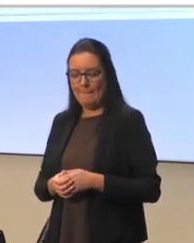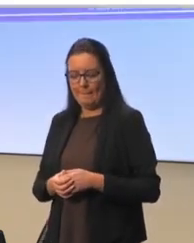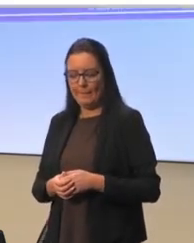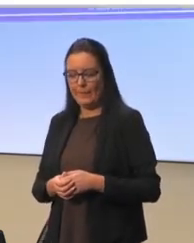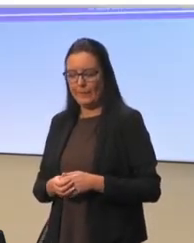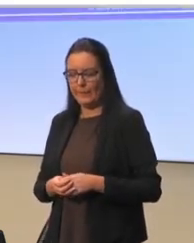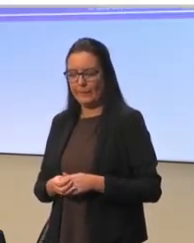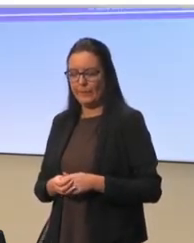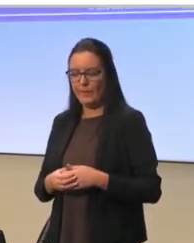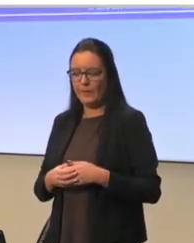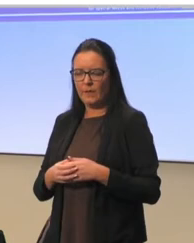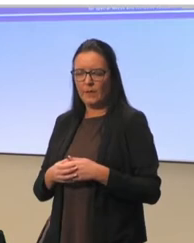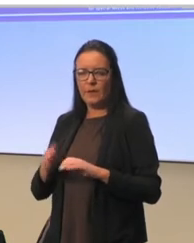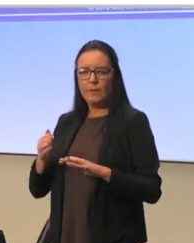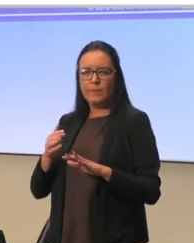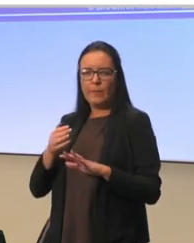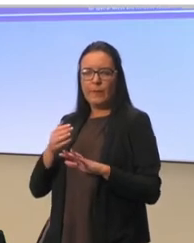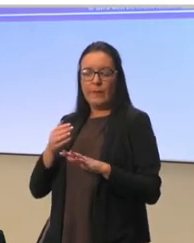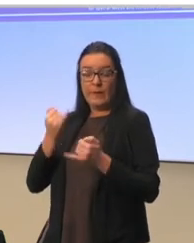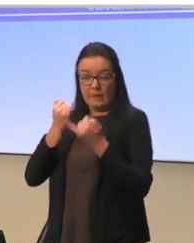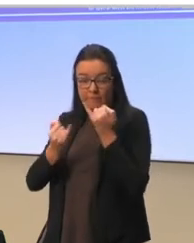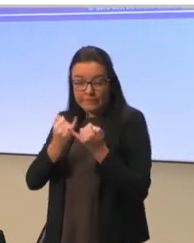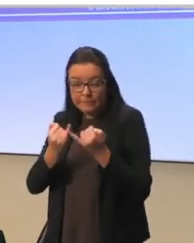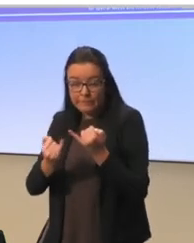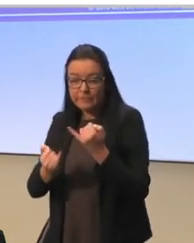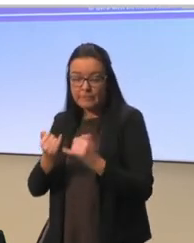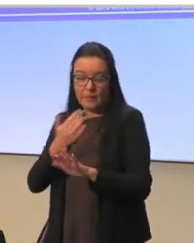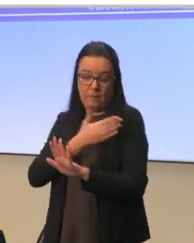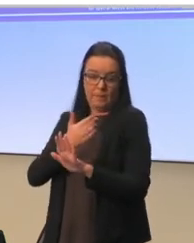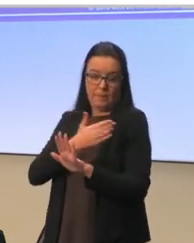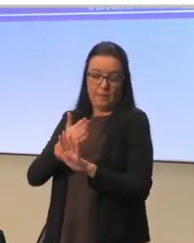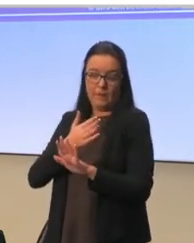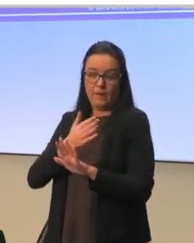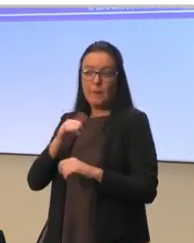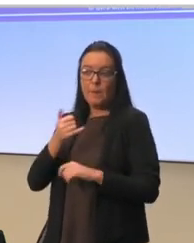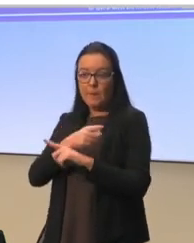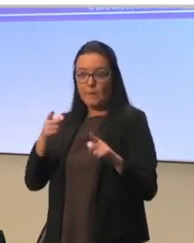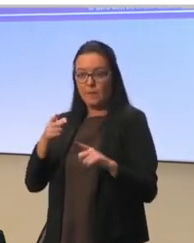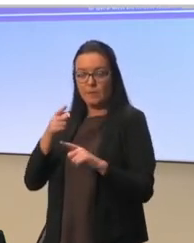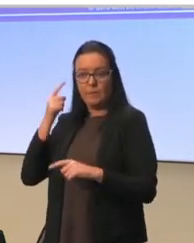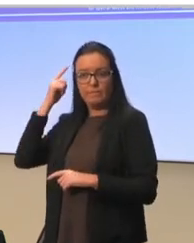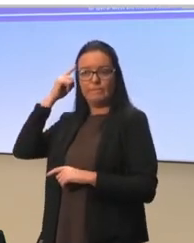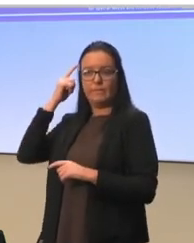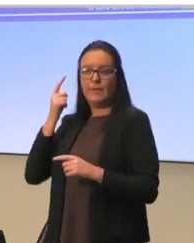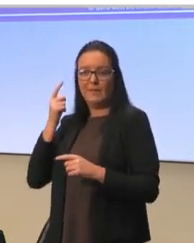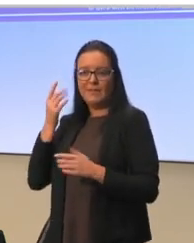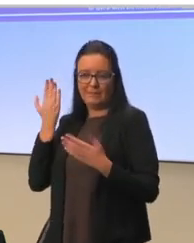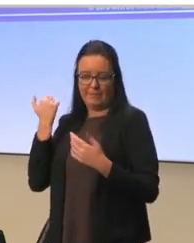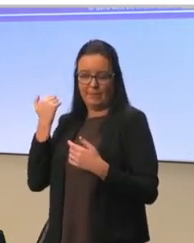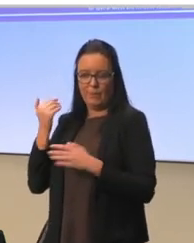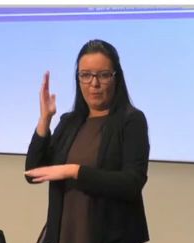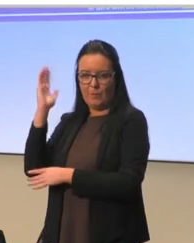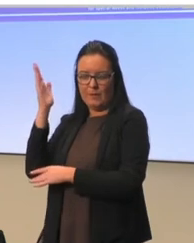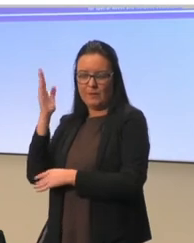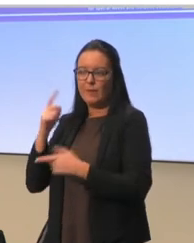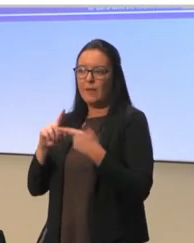Before getting into details, I would like to give you some reality bites. You had them already in the previous presentation. You also